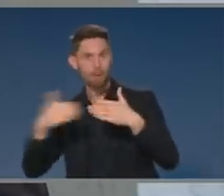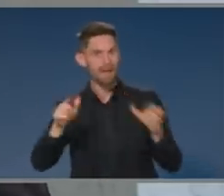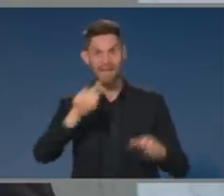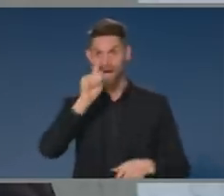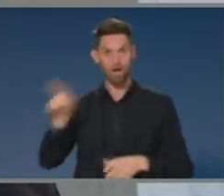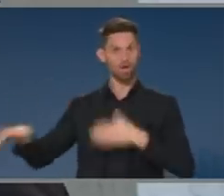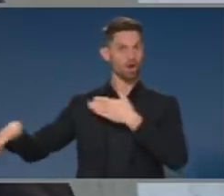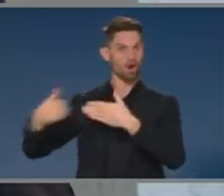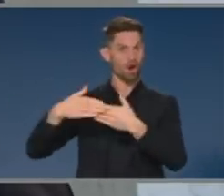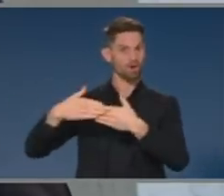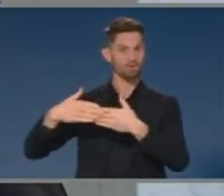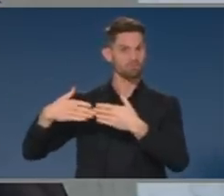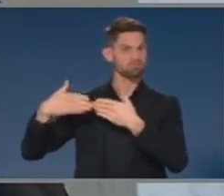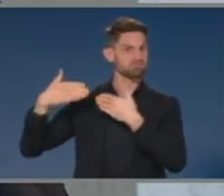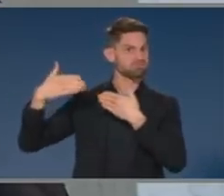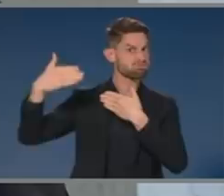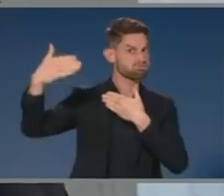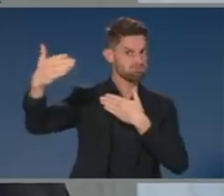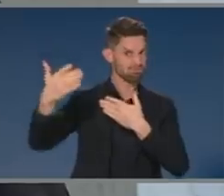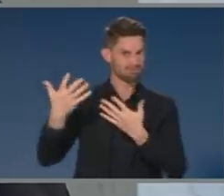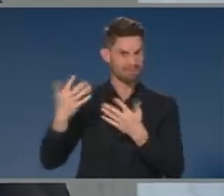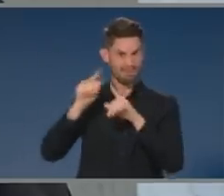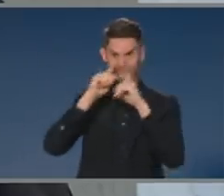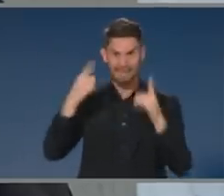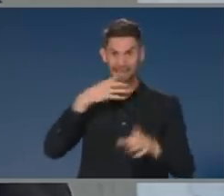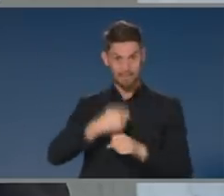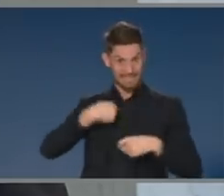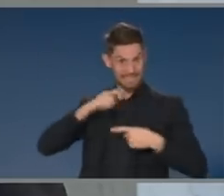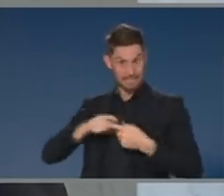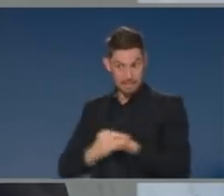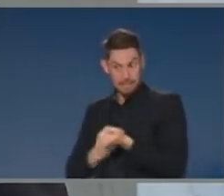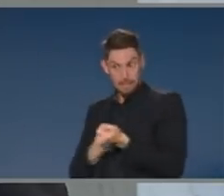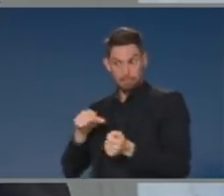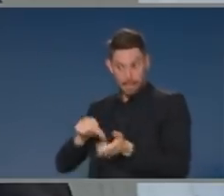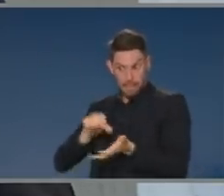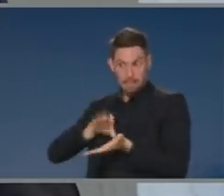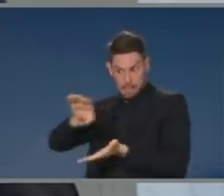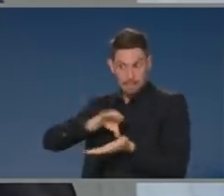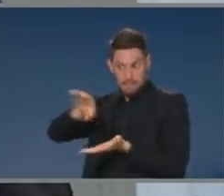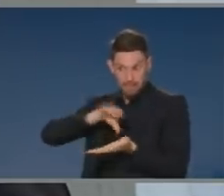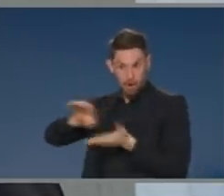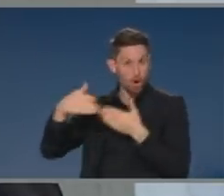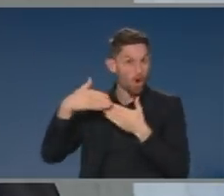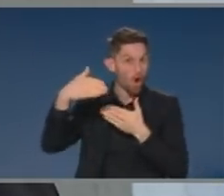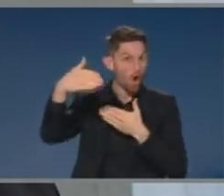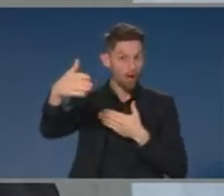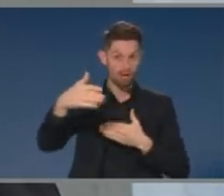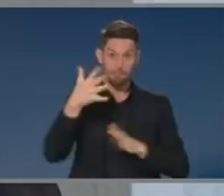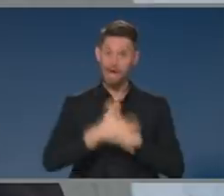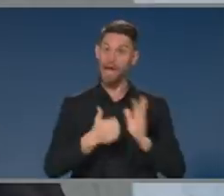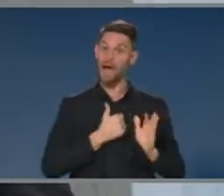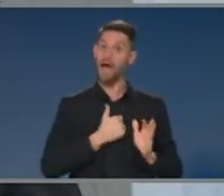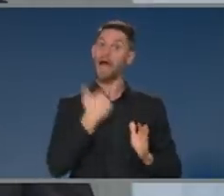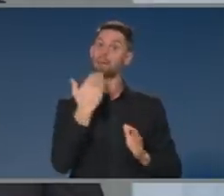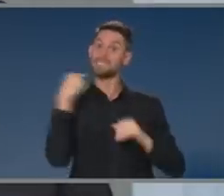businesses that are in a stronger economy. And there isn't the same reliance on things like income support or indeed